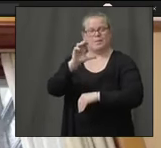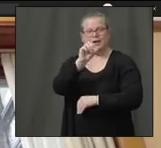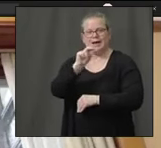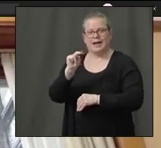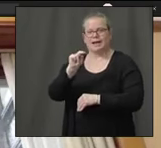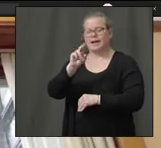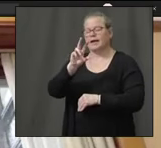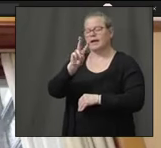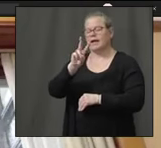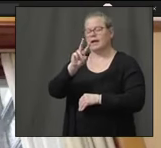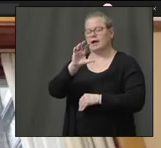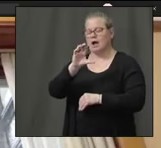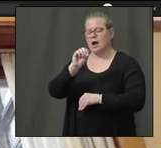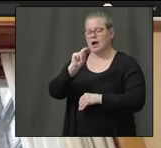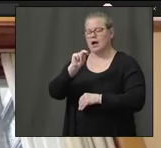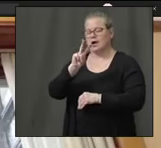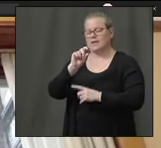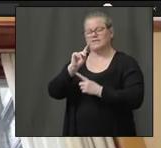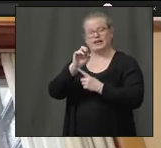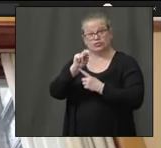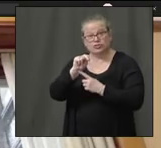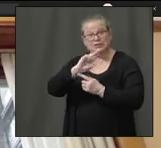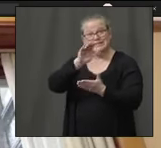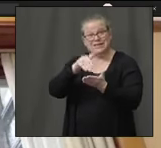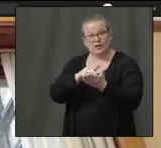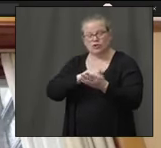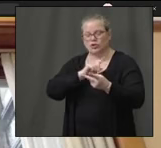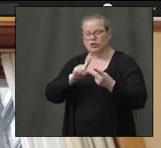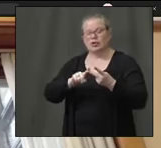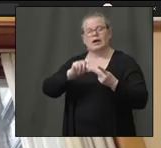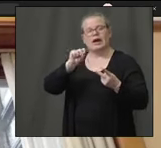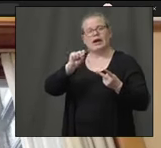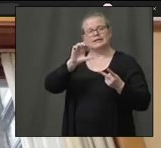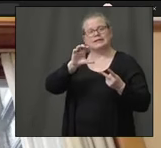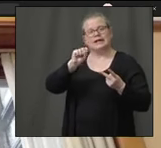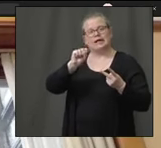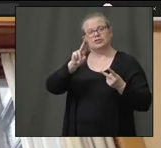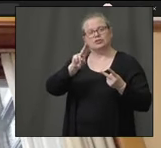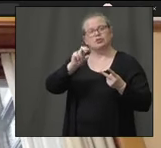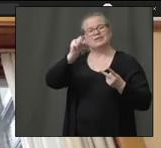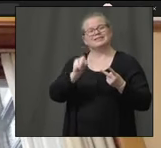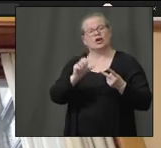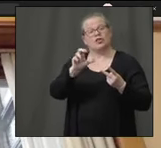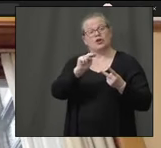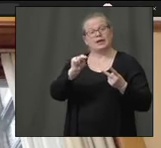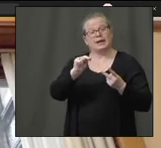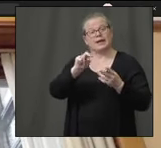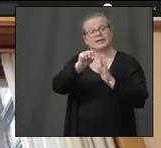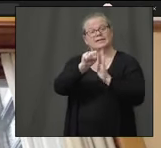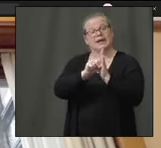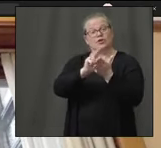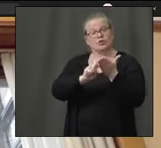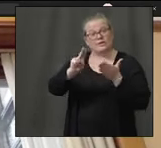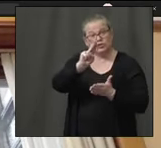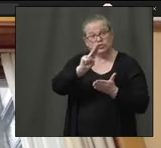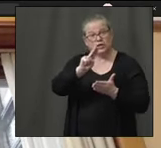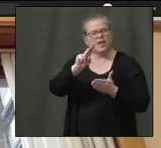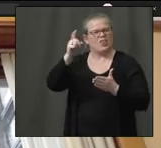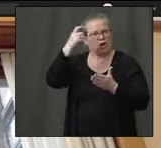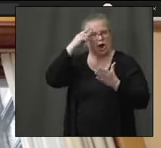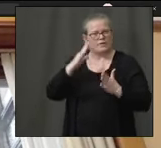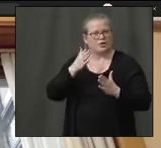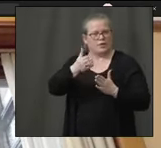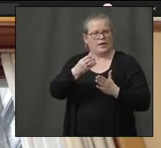Southern Connecticut State University at the Moore Fieldhouse where the Governor was several weeks ago at Western Connecticut State University and